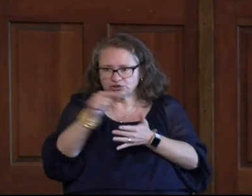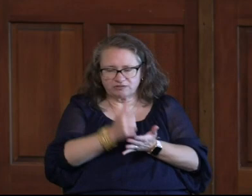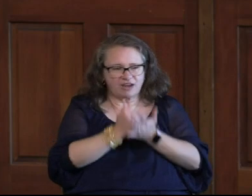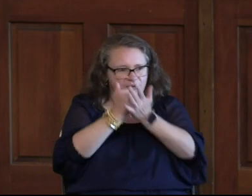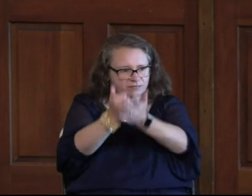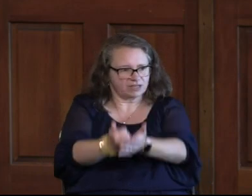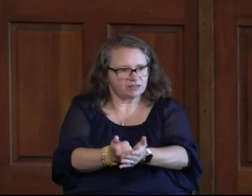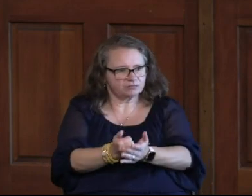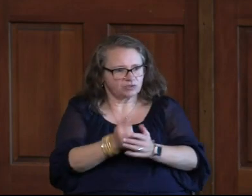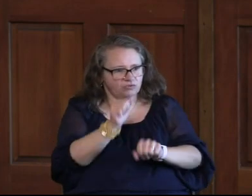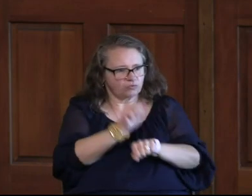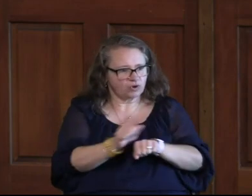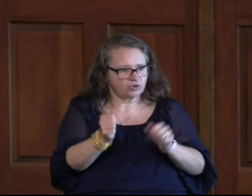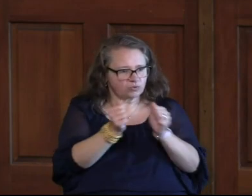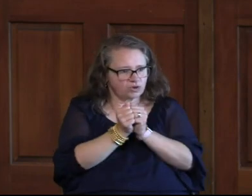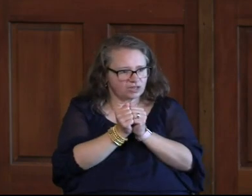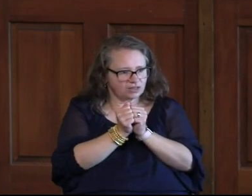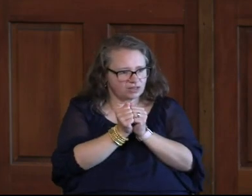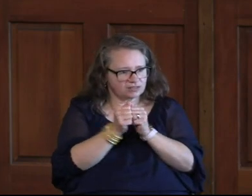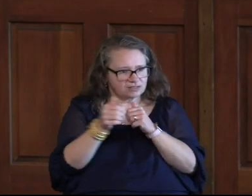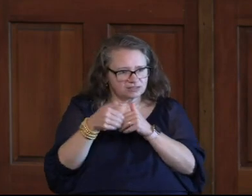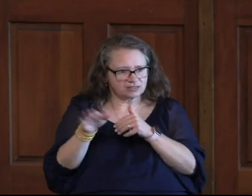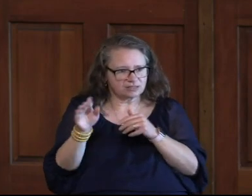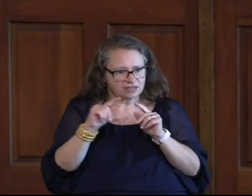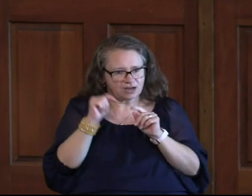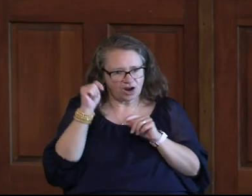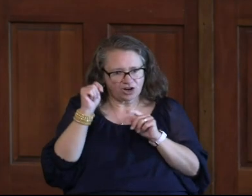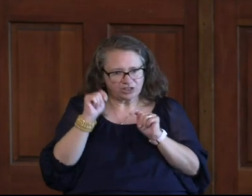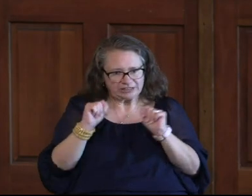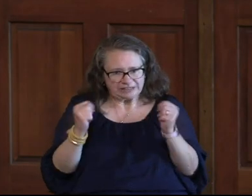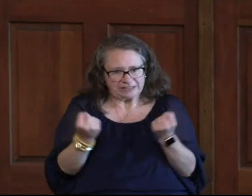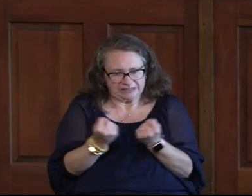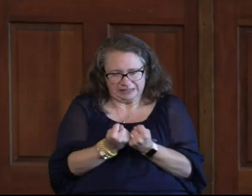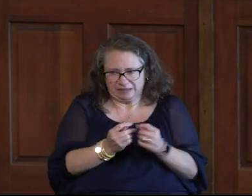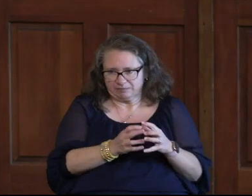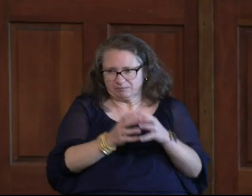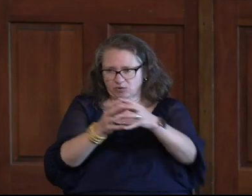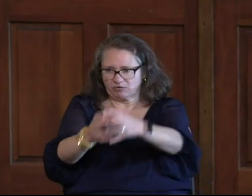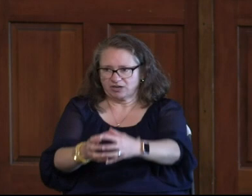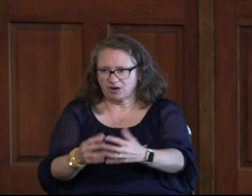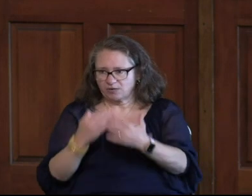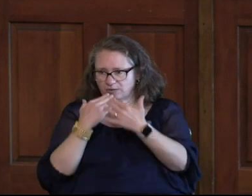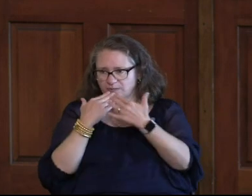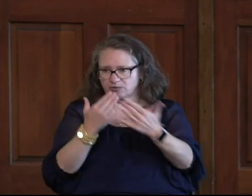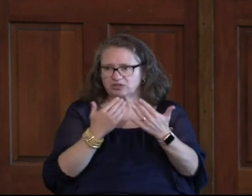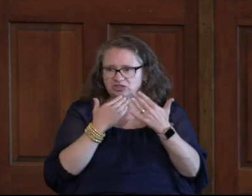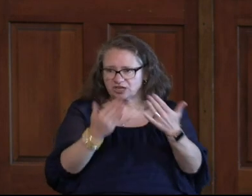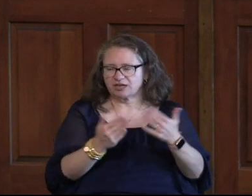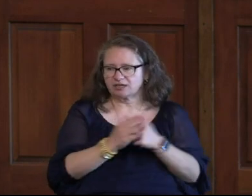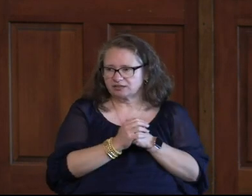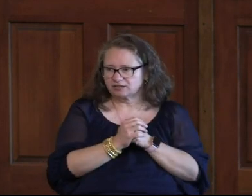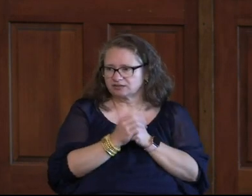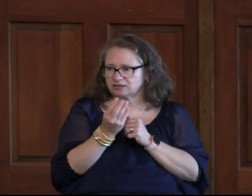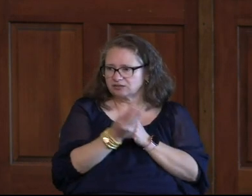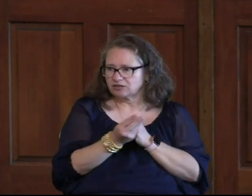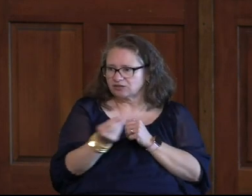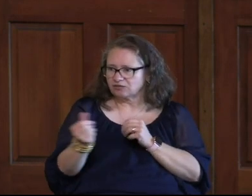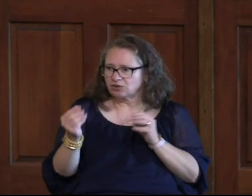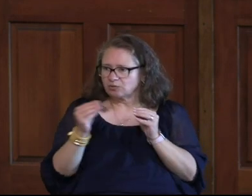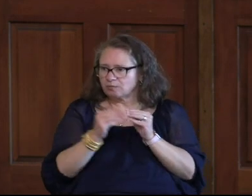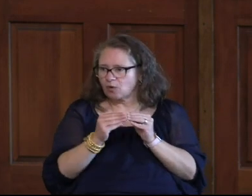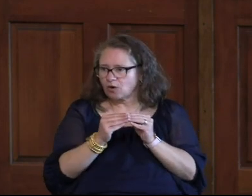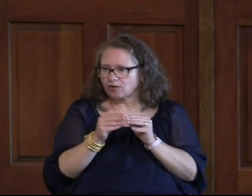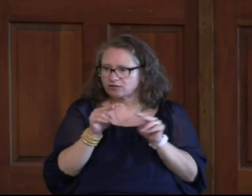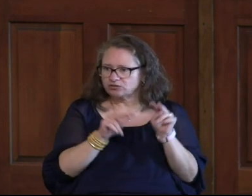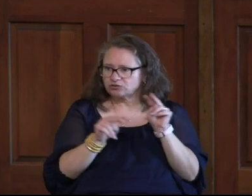helped us You have partnered with us To send our team to Puerto Rico And we really appreciate that a lot Just a few other things